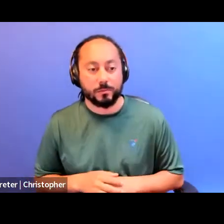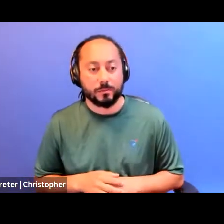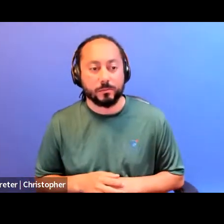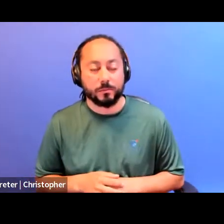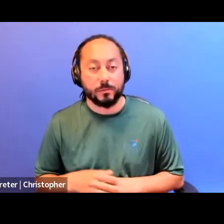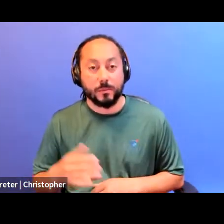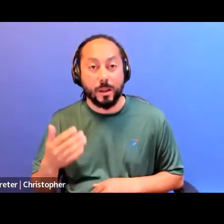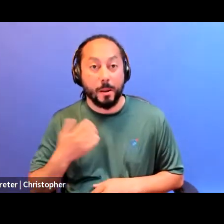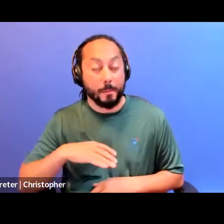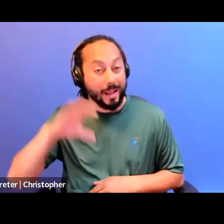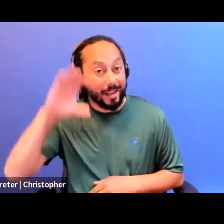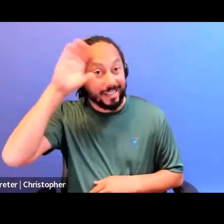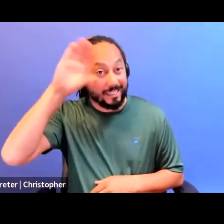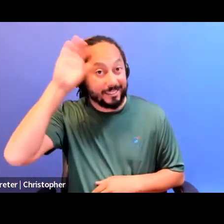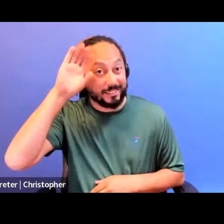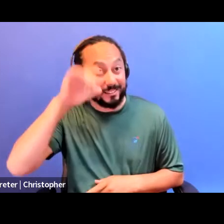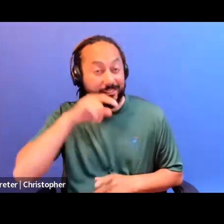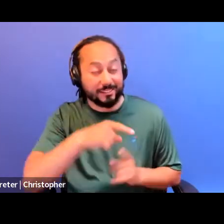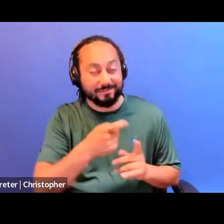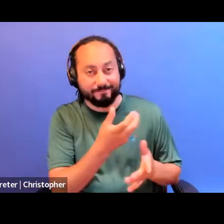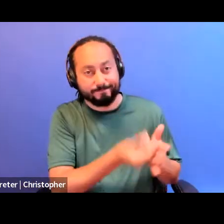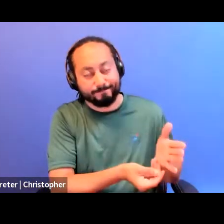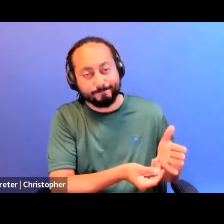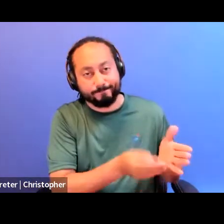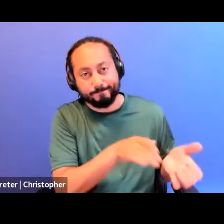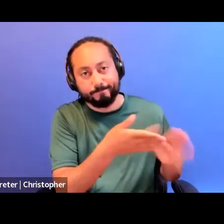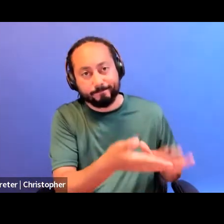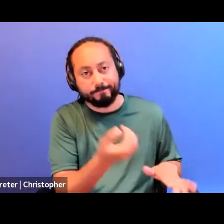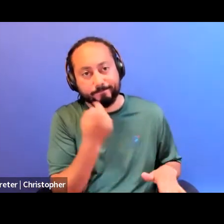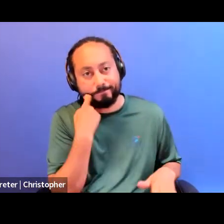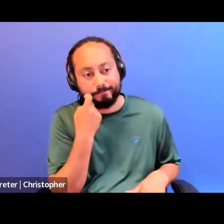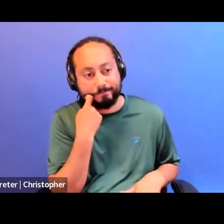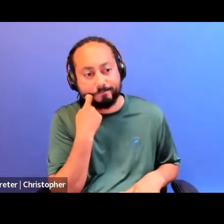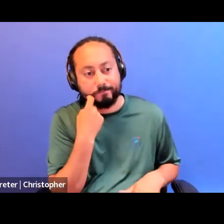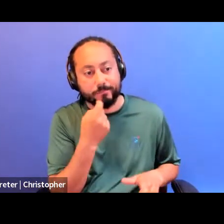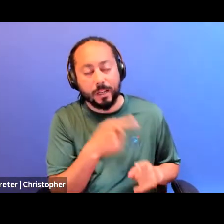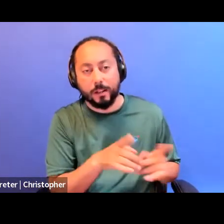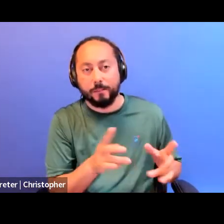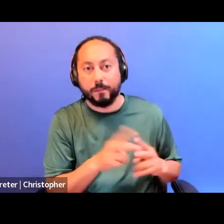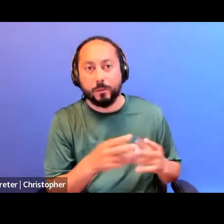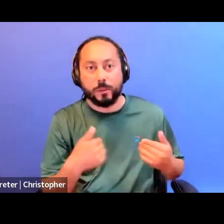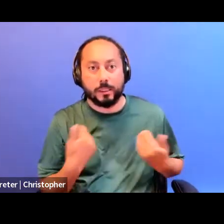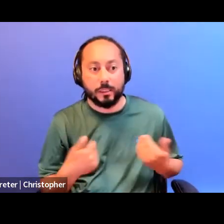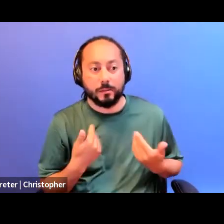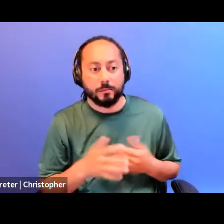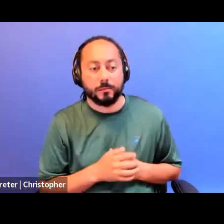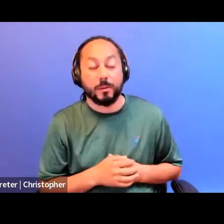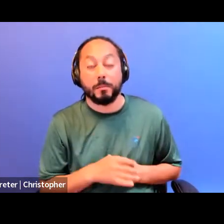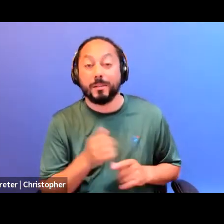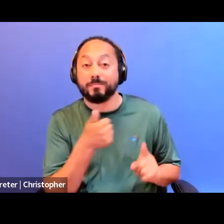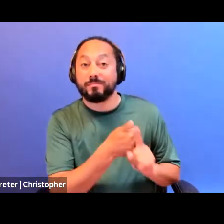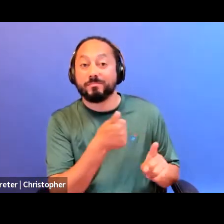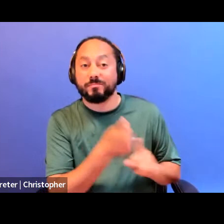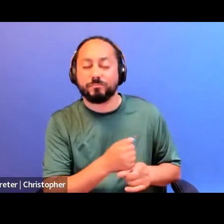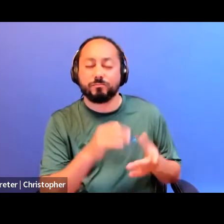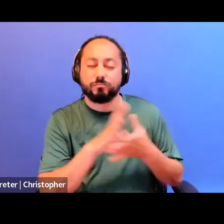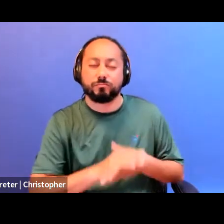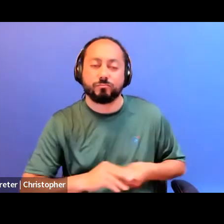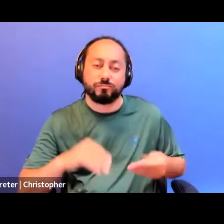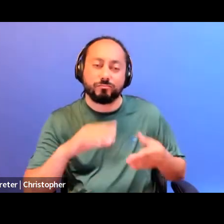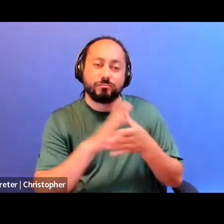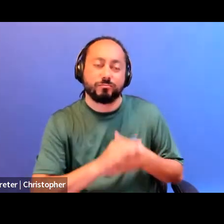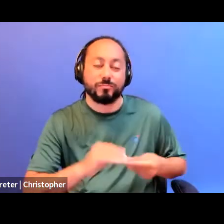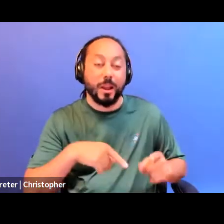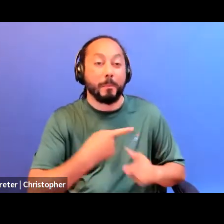he recently had just passed away at a very young age, but he would tell stories about, you know, our uncles